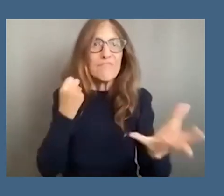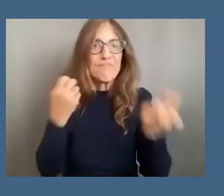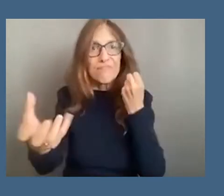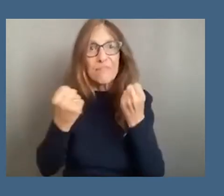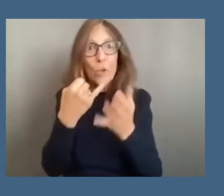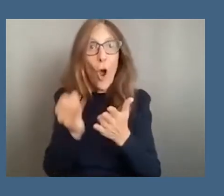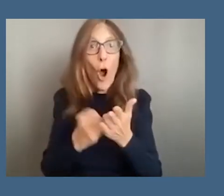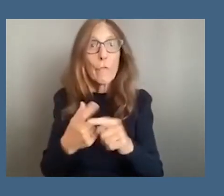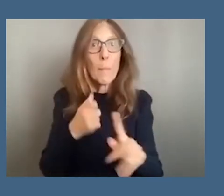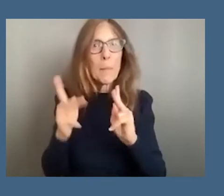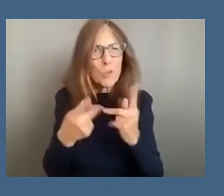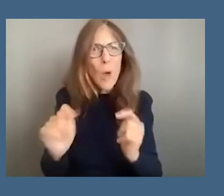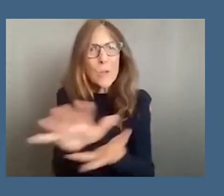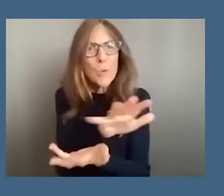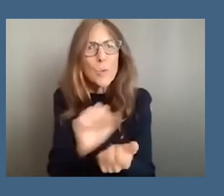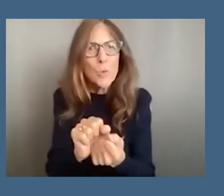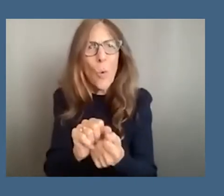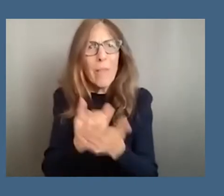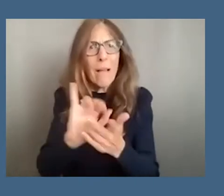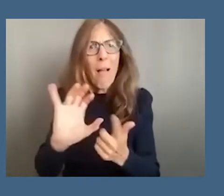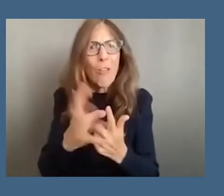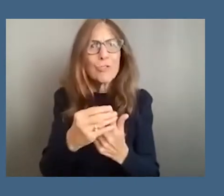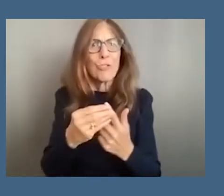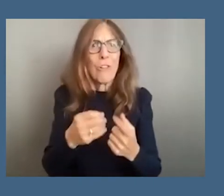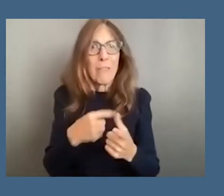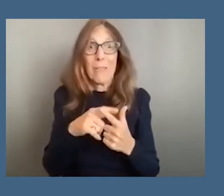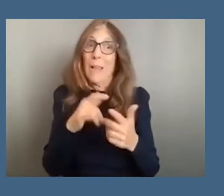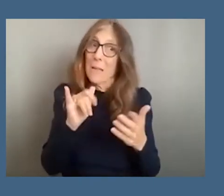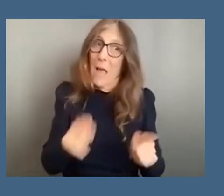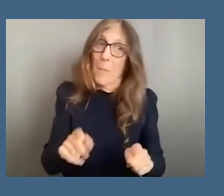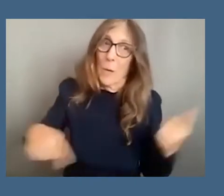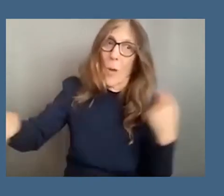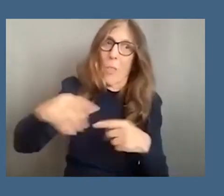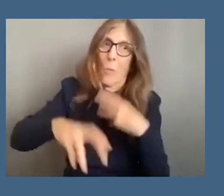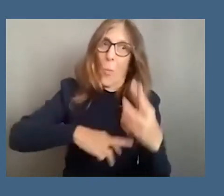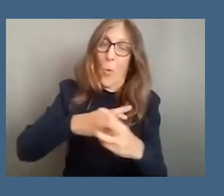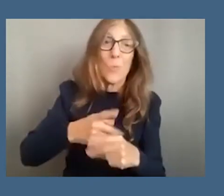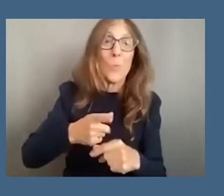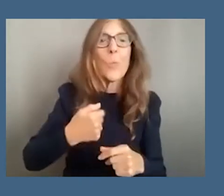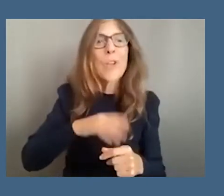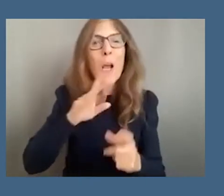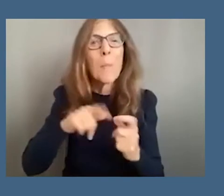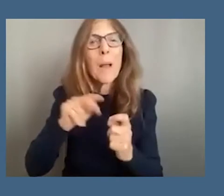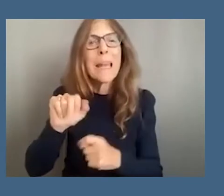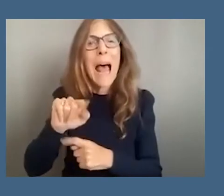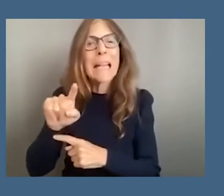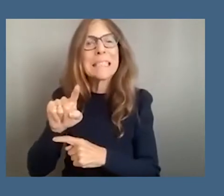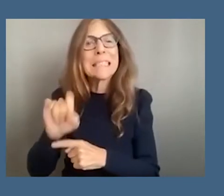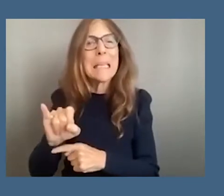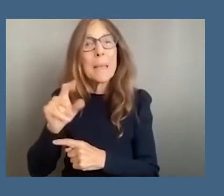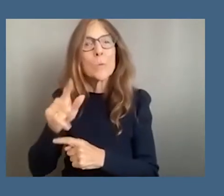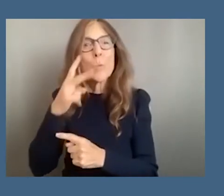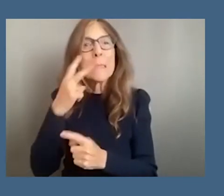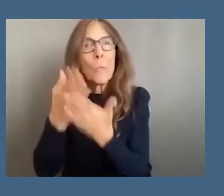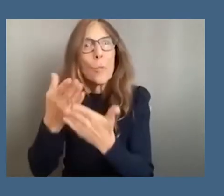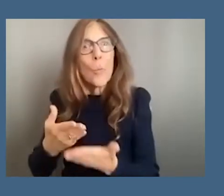destroy a culture um and i you know that's happening around the world we talk about the nazis because so much of it has been recorded there's so much